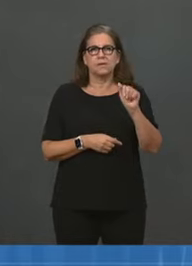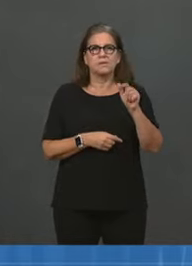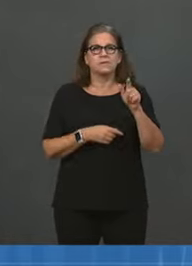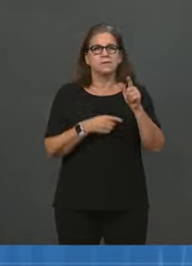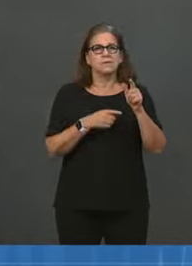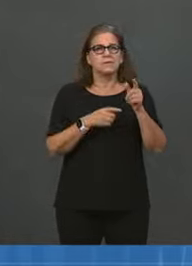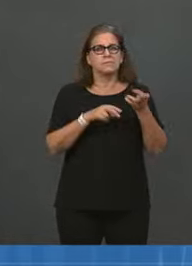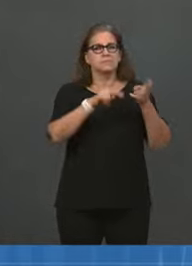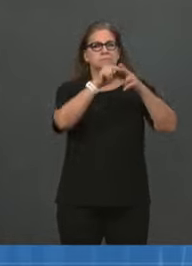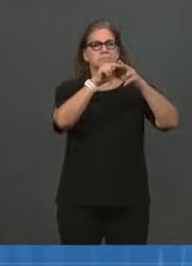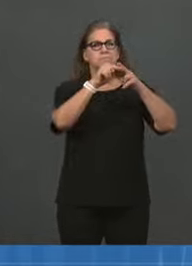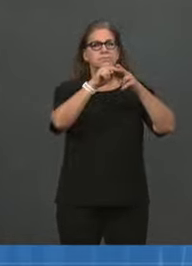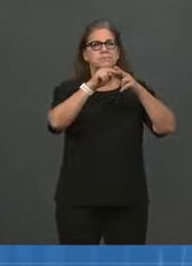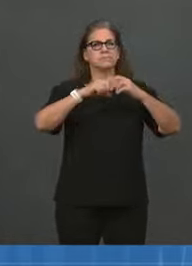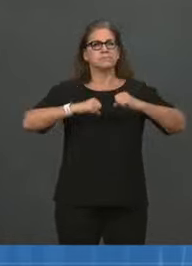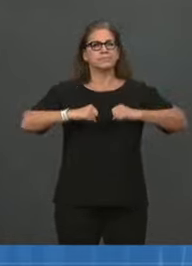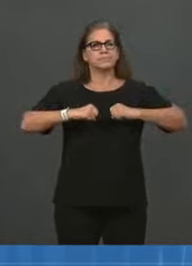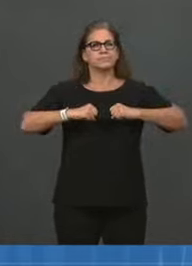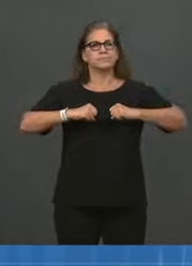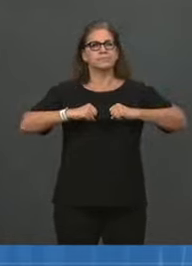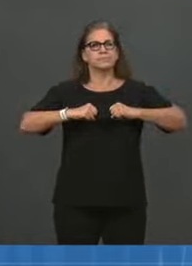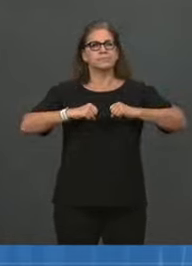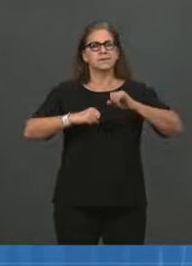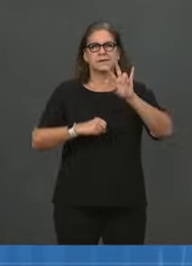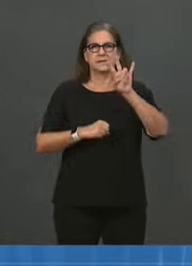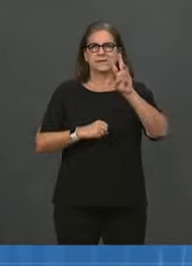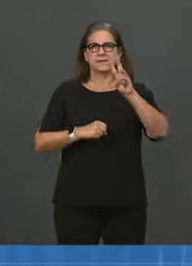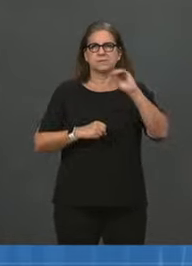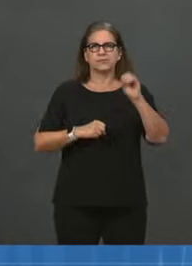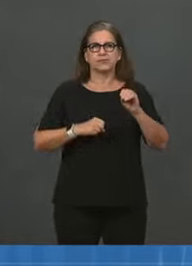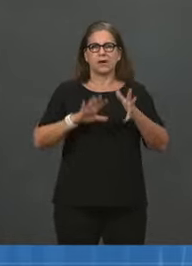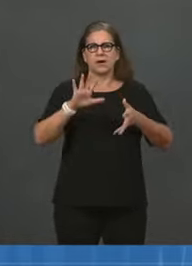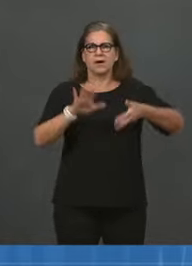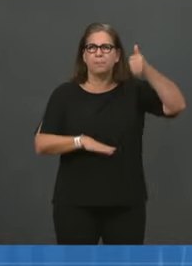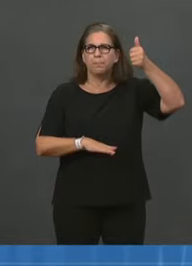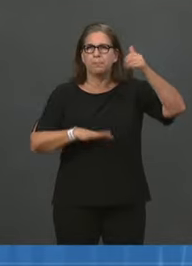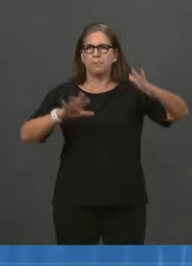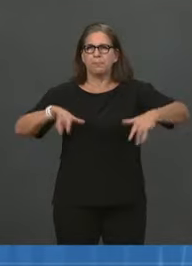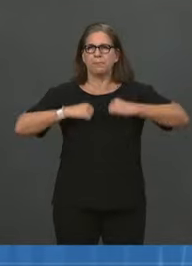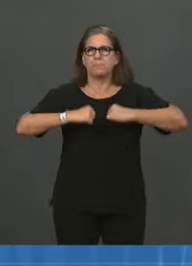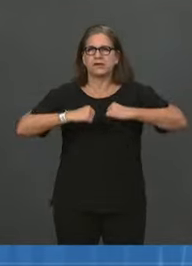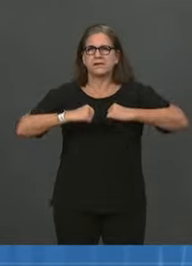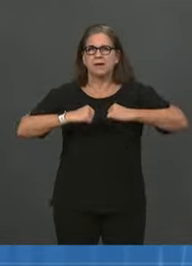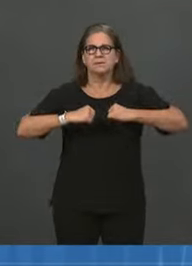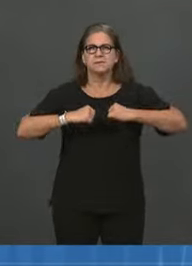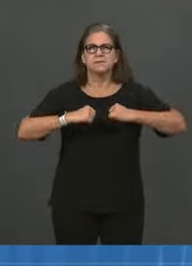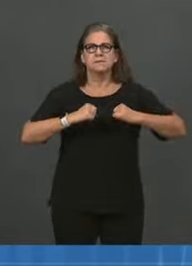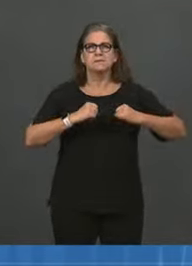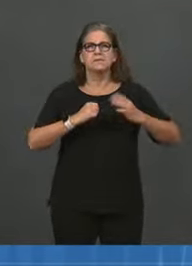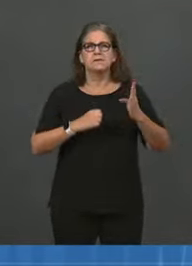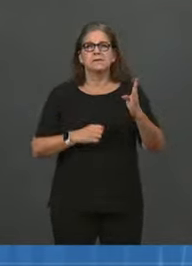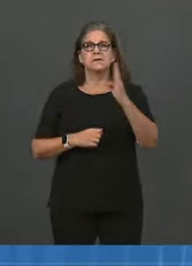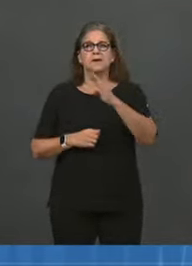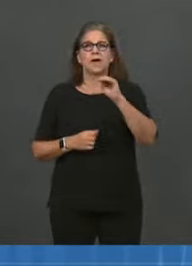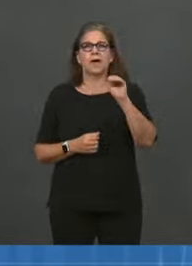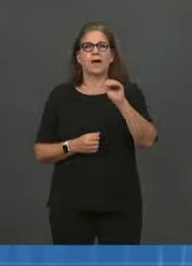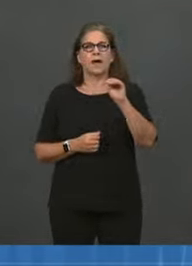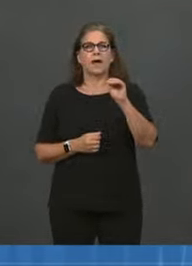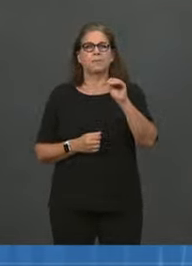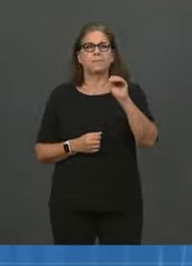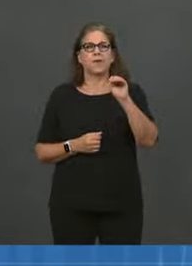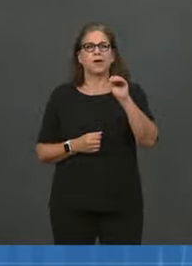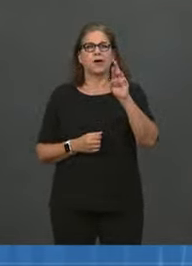-fold. If you go down to the next level and look at what the J&J, the AD26,